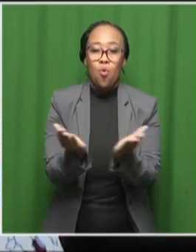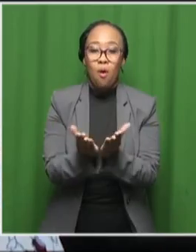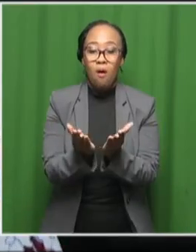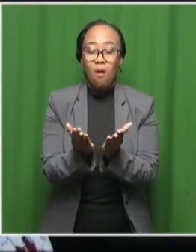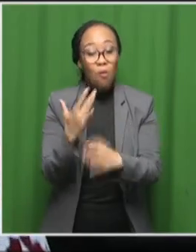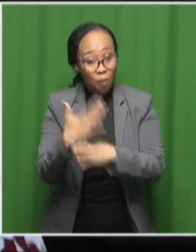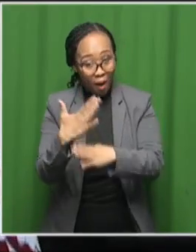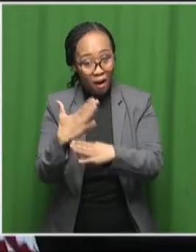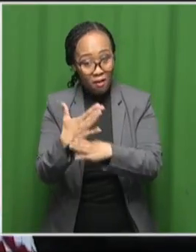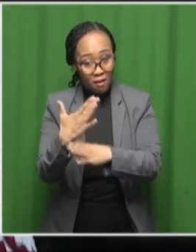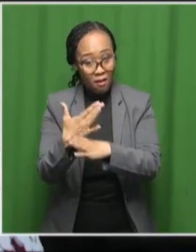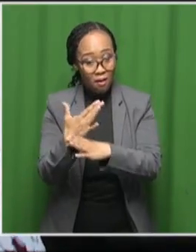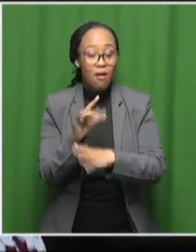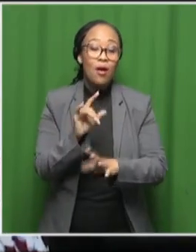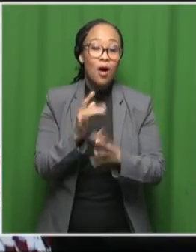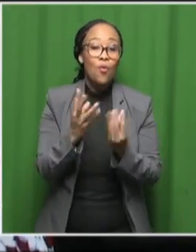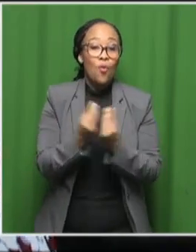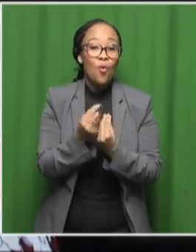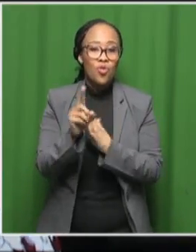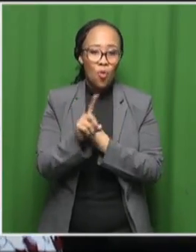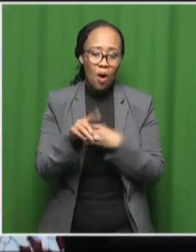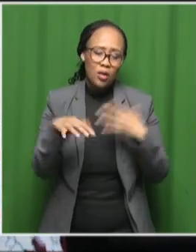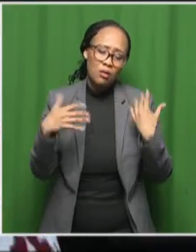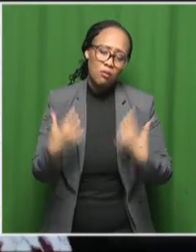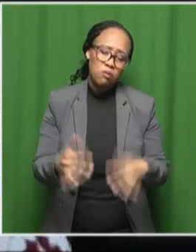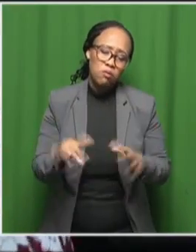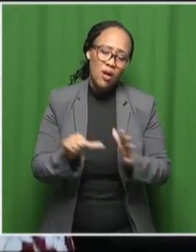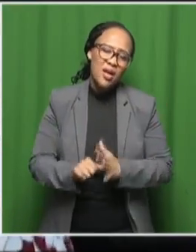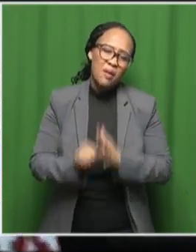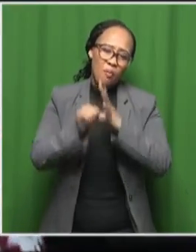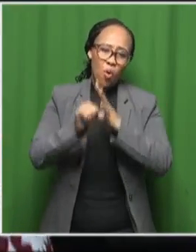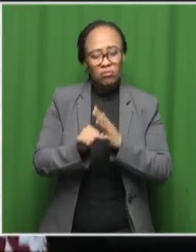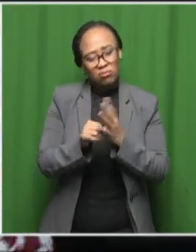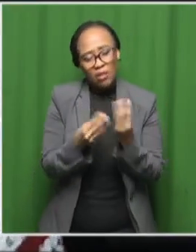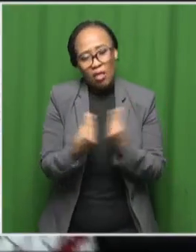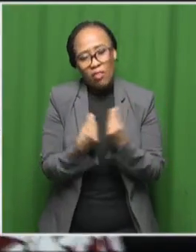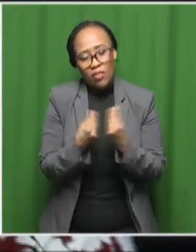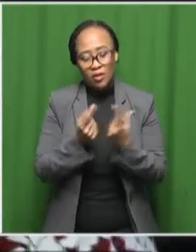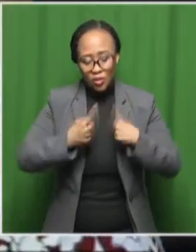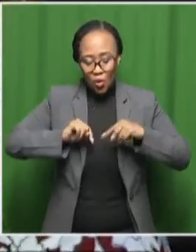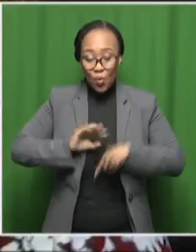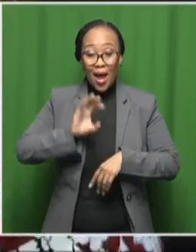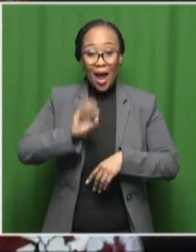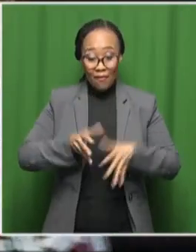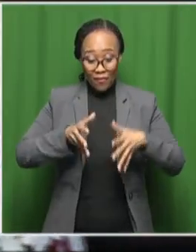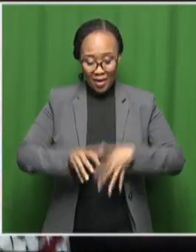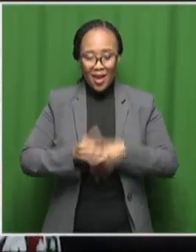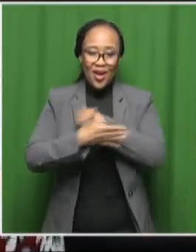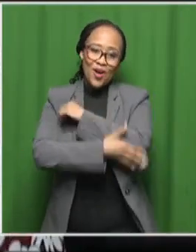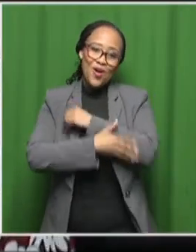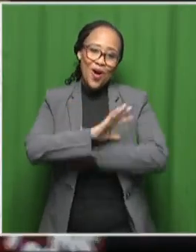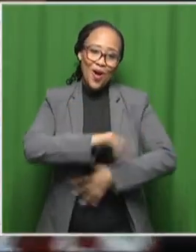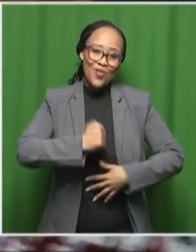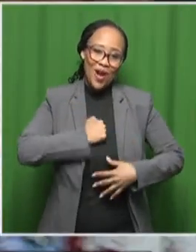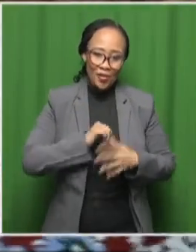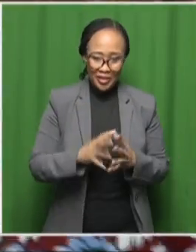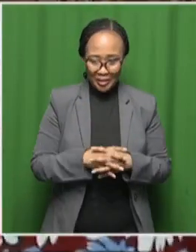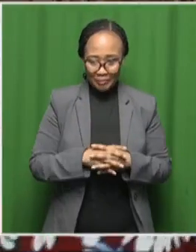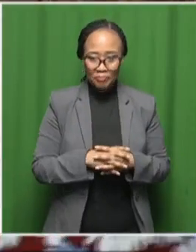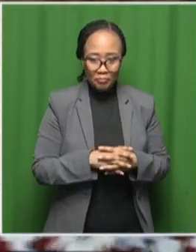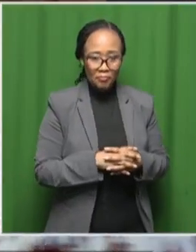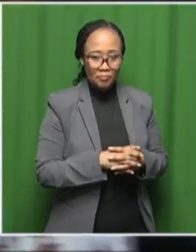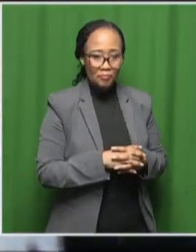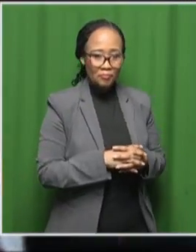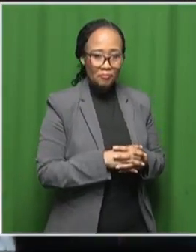amazing instruments that we have in our country so yes there's a lot okay and then it seems as if we're about to wrap shortly but maybe